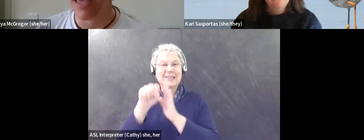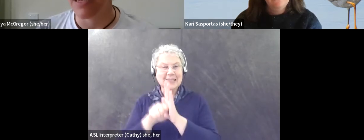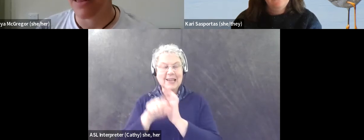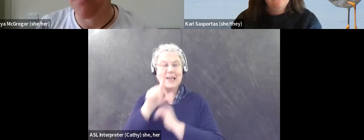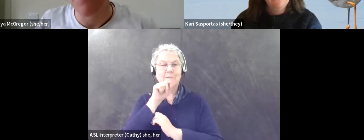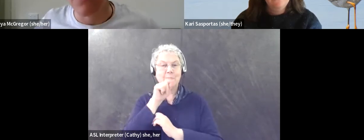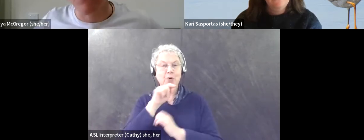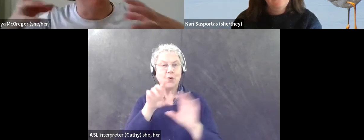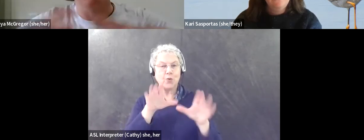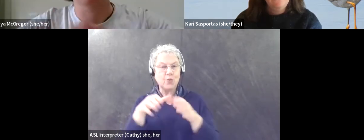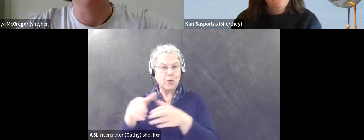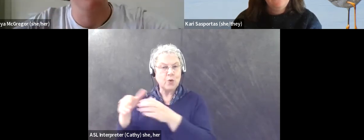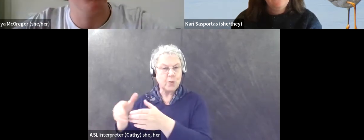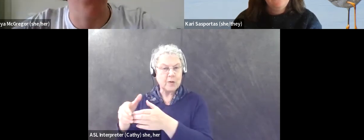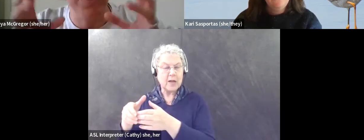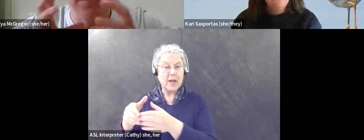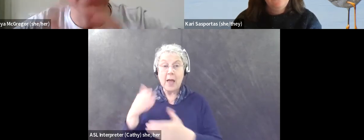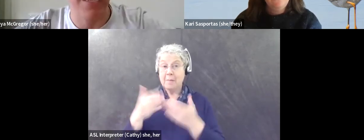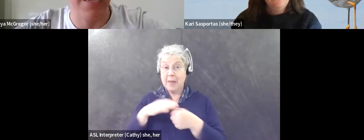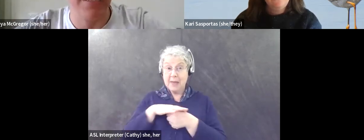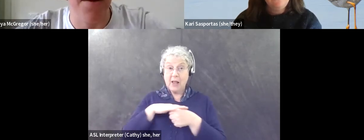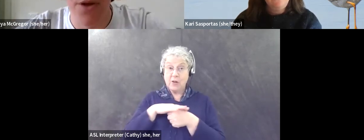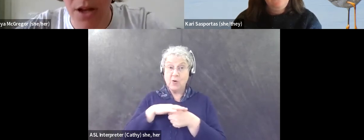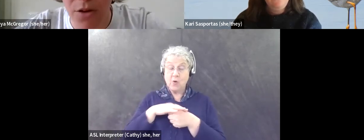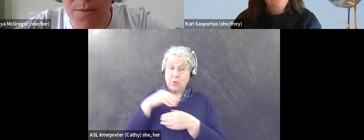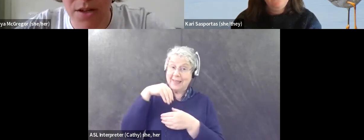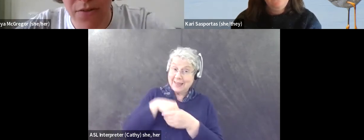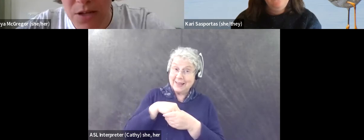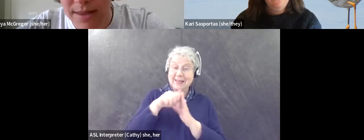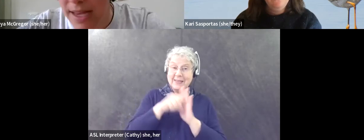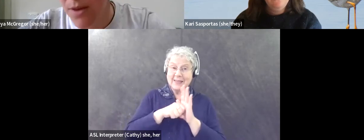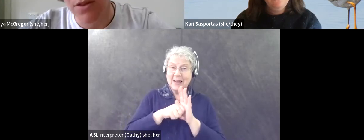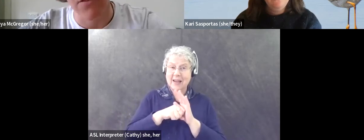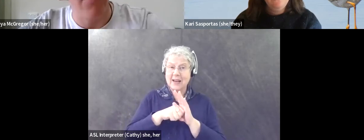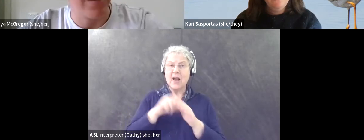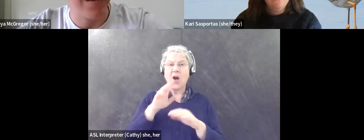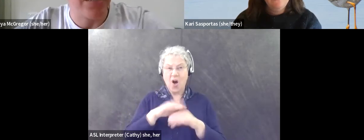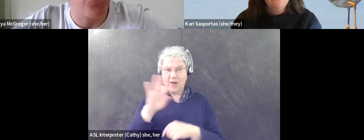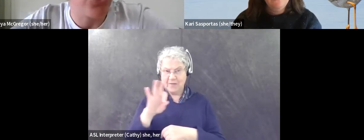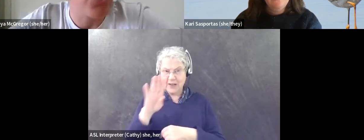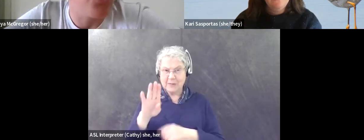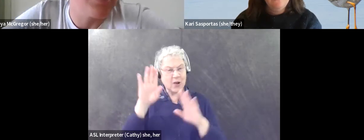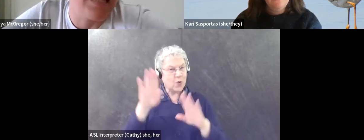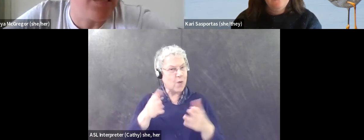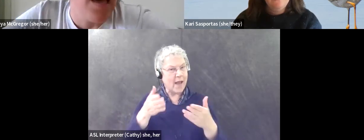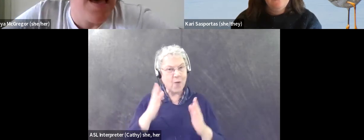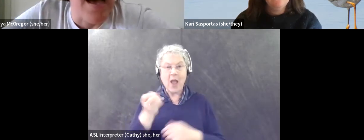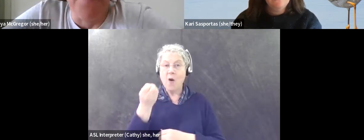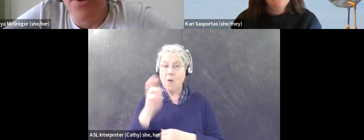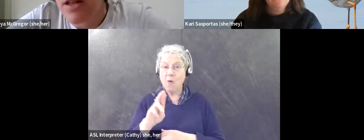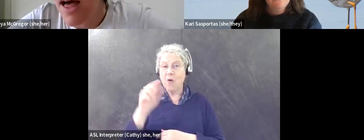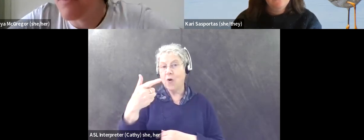Um, and, and there might be even more local, you know, within the state, um, birding groups on Facebook. That can be a really great way to connect or just Googling,